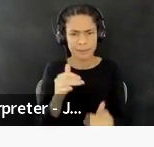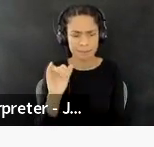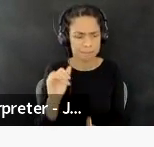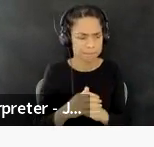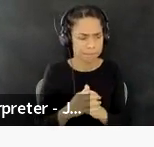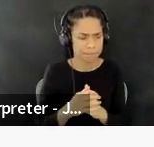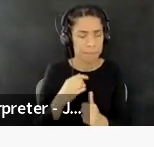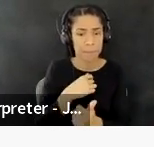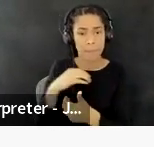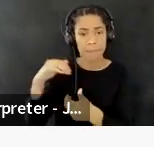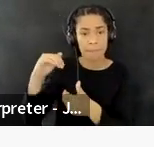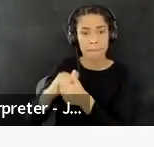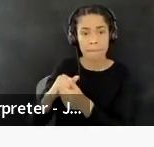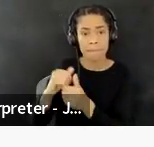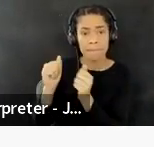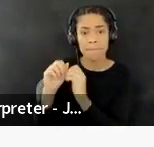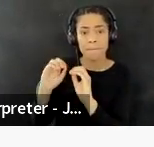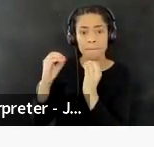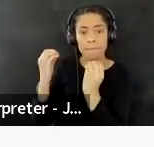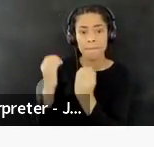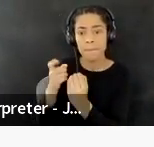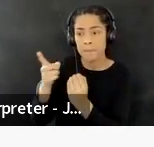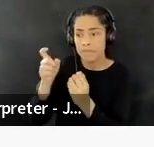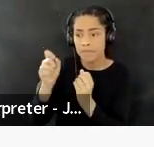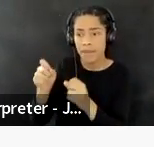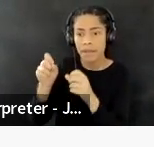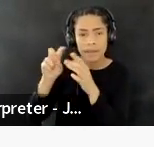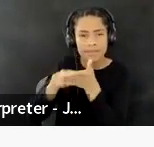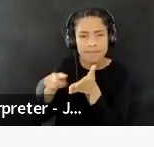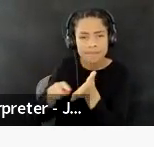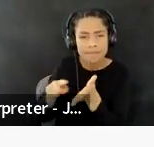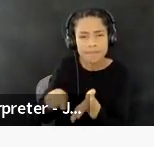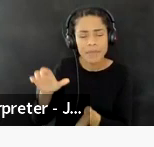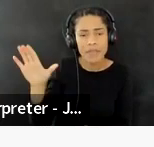um, their decolonial work over time. Um,